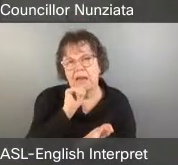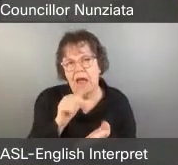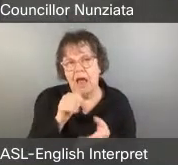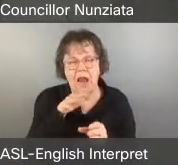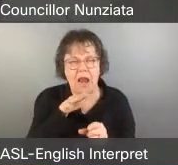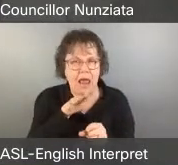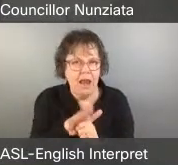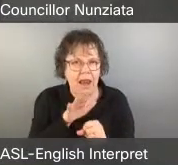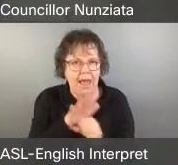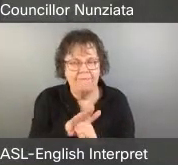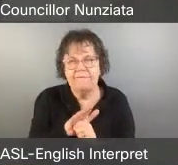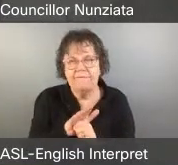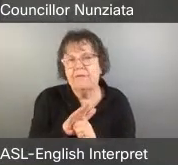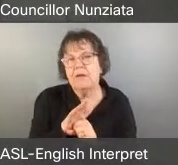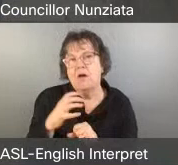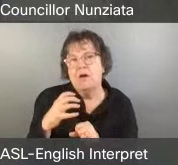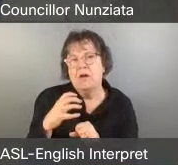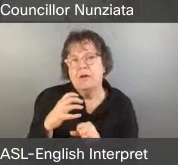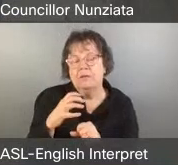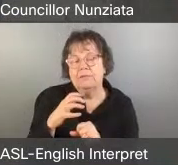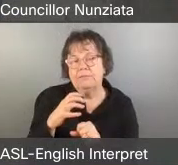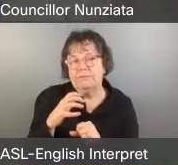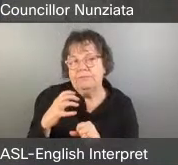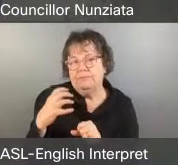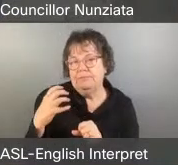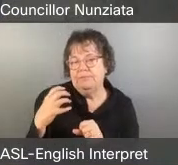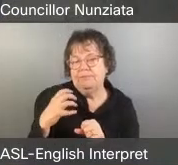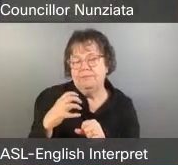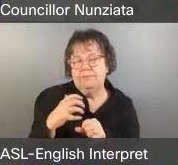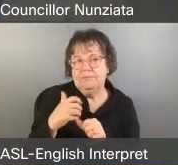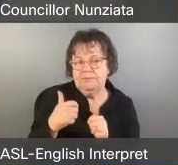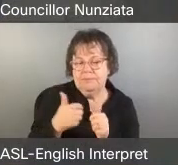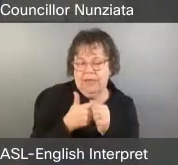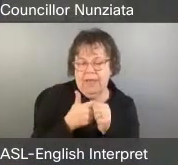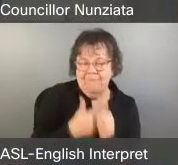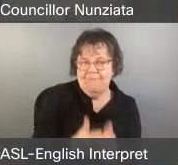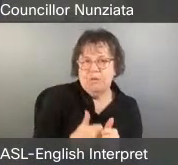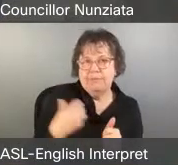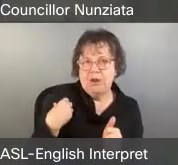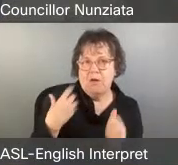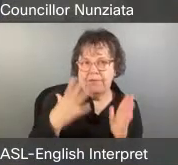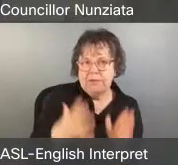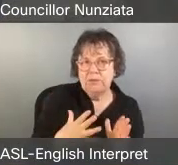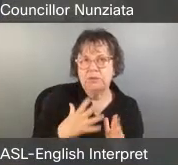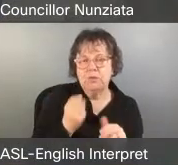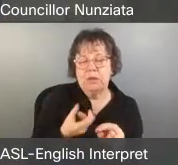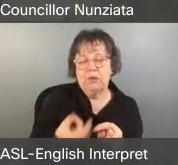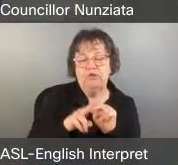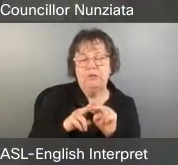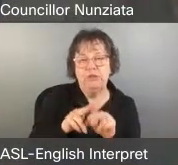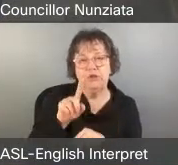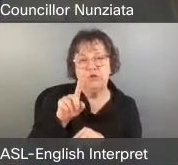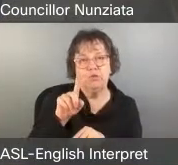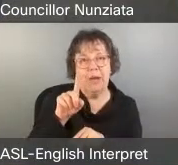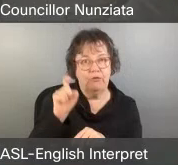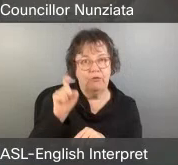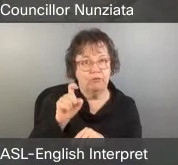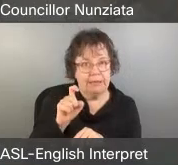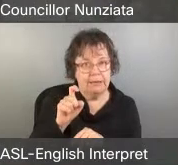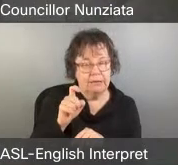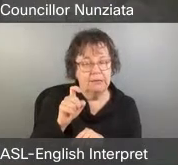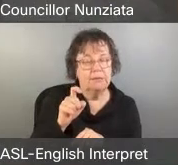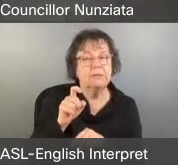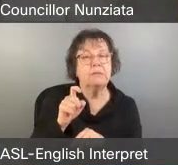officers are on staff. We want to increase that to a hundred by the end of 2022. Uh, we want to,